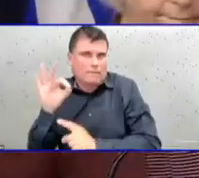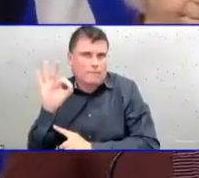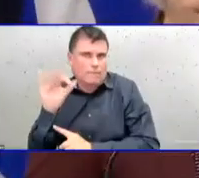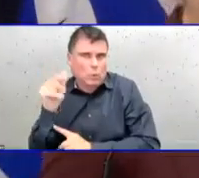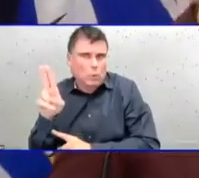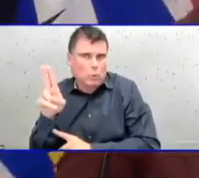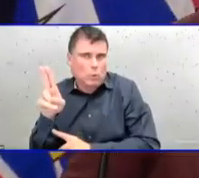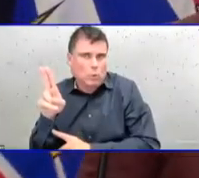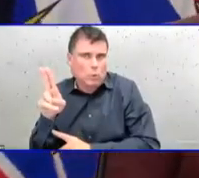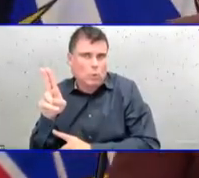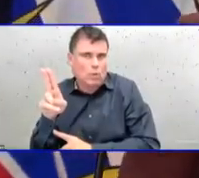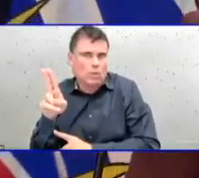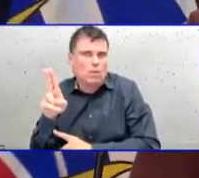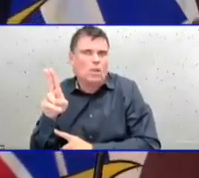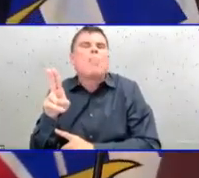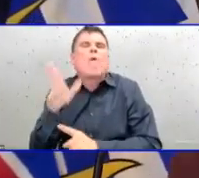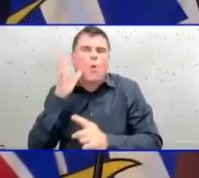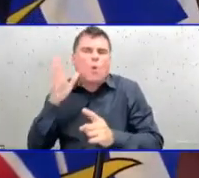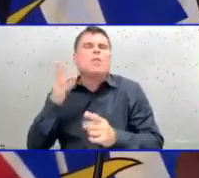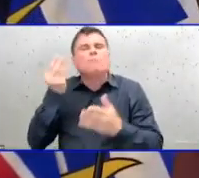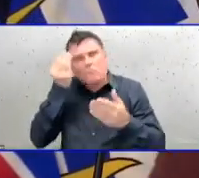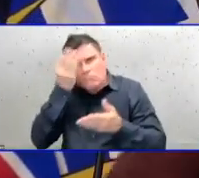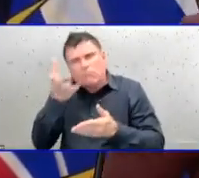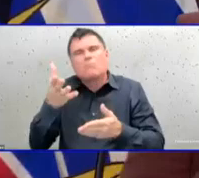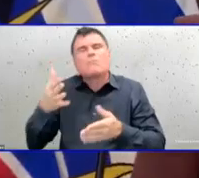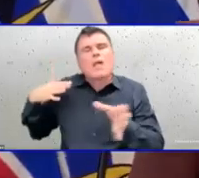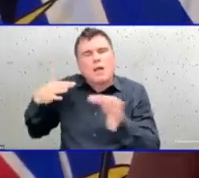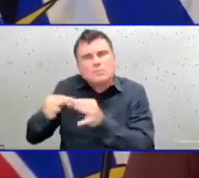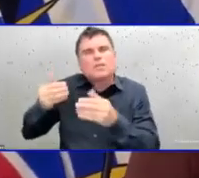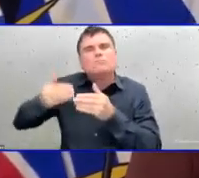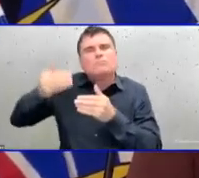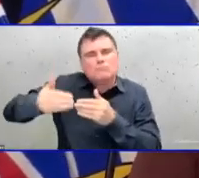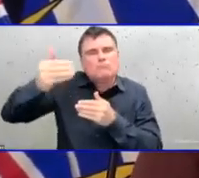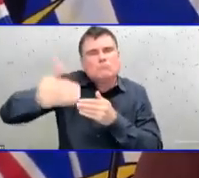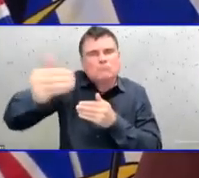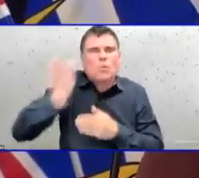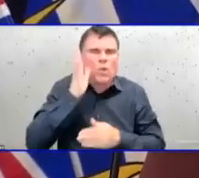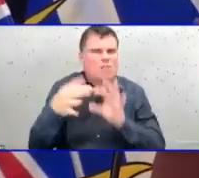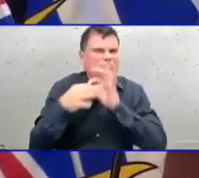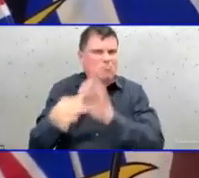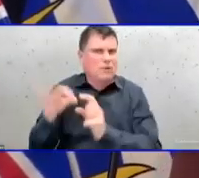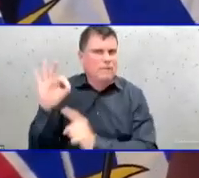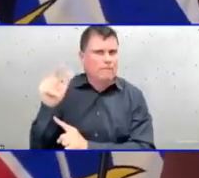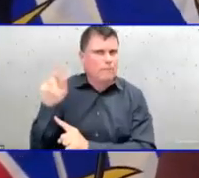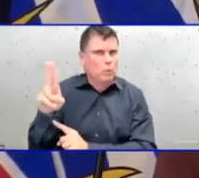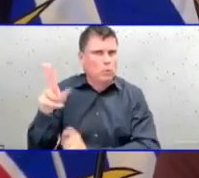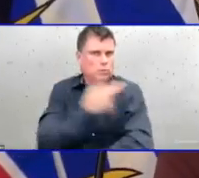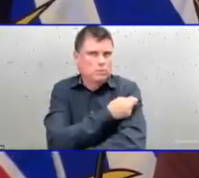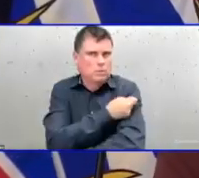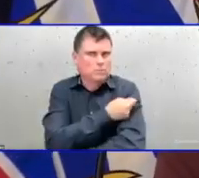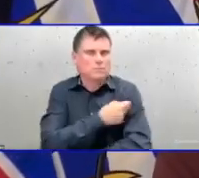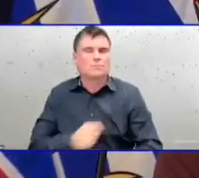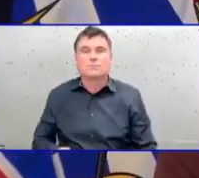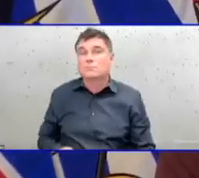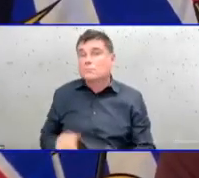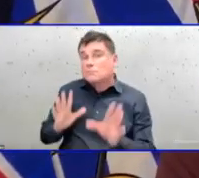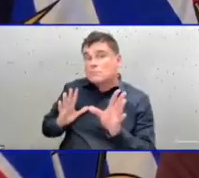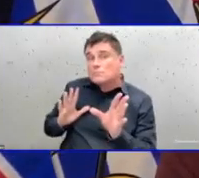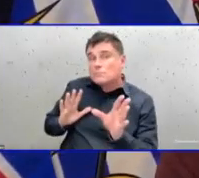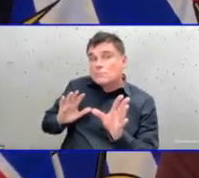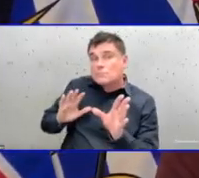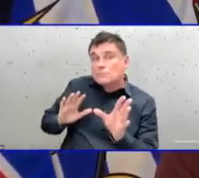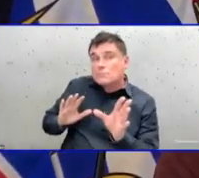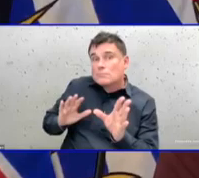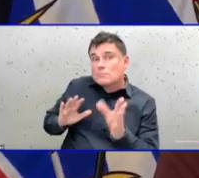I do. Thank you both for that. The follow-up is for Shannon Patterson. I'm sure, Dr. Henry, you've heard that two of the biggest school districts in the